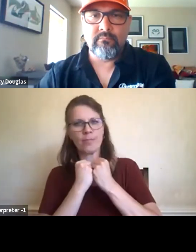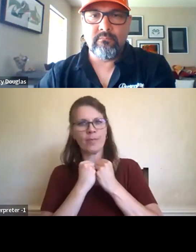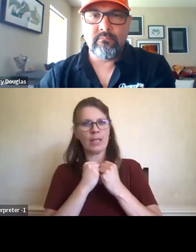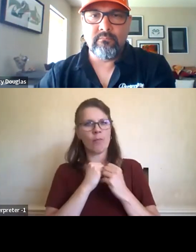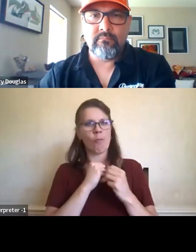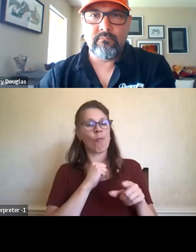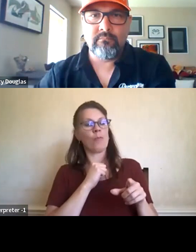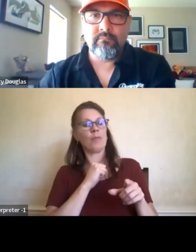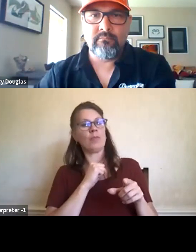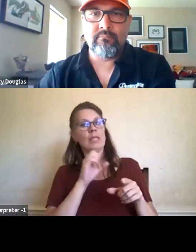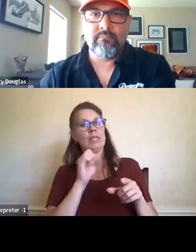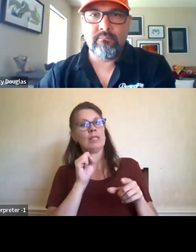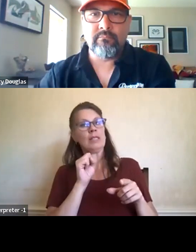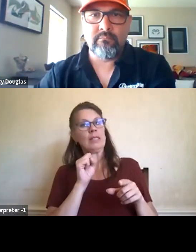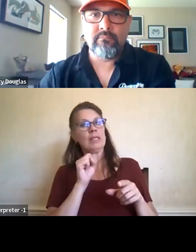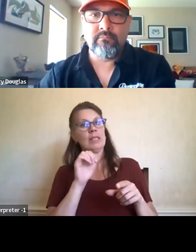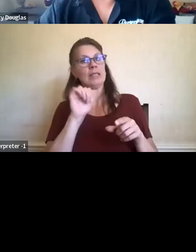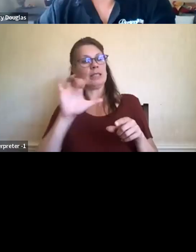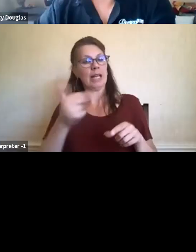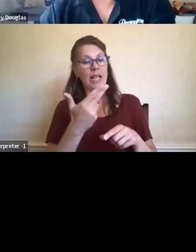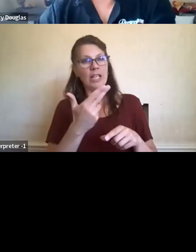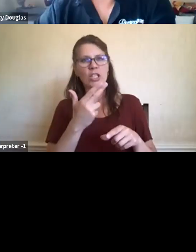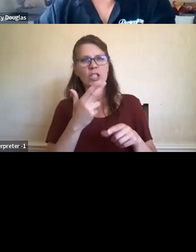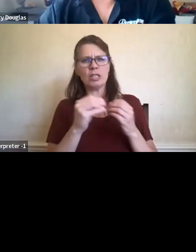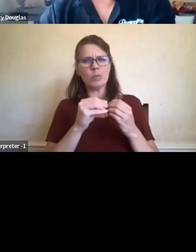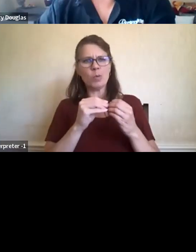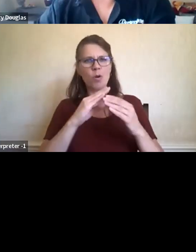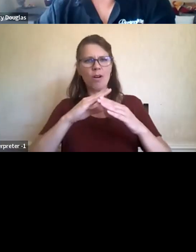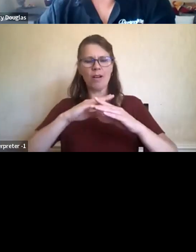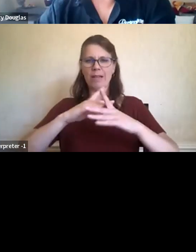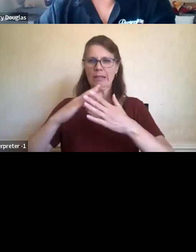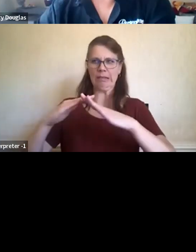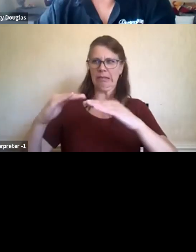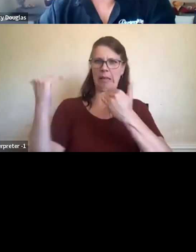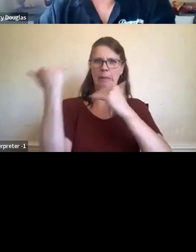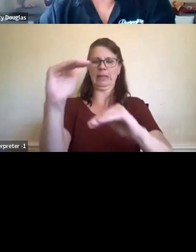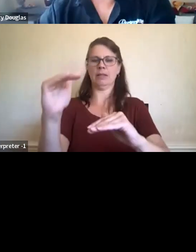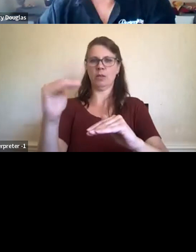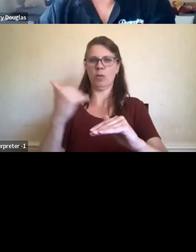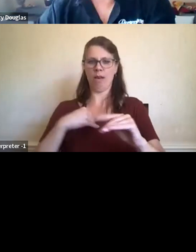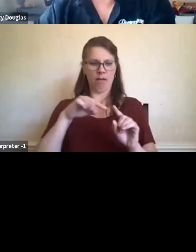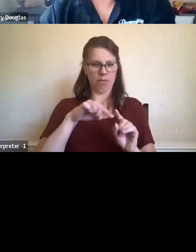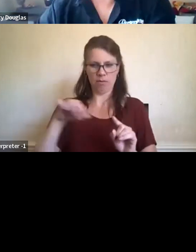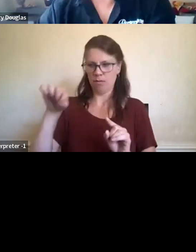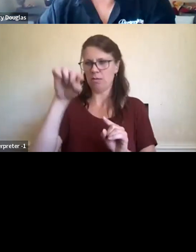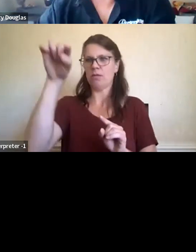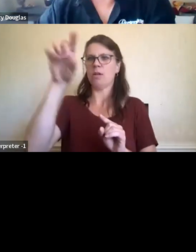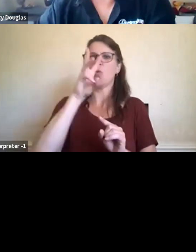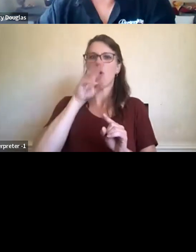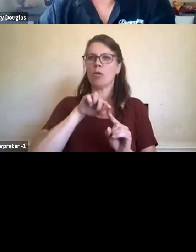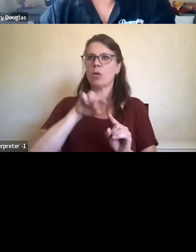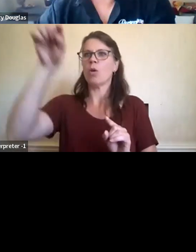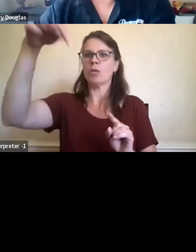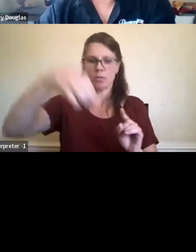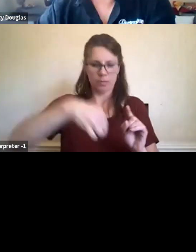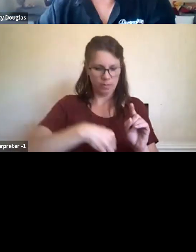a Wanda Fuca down on the south side of Vancouver Island or the straits where the water comes and goes.